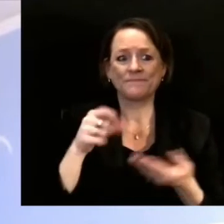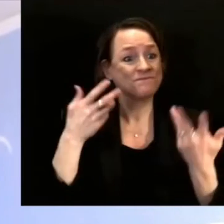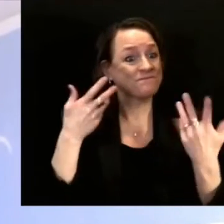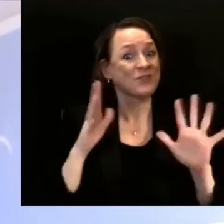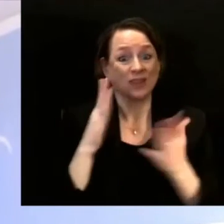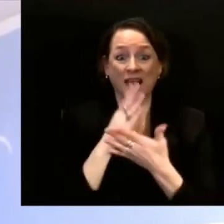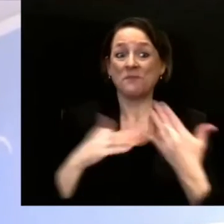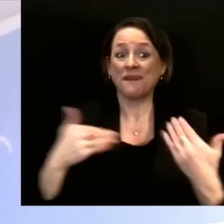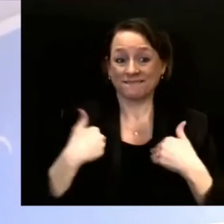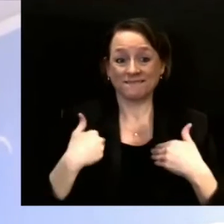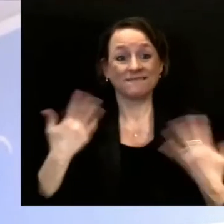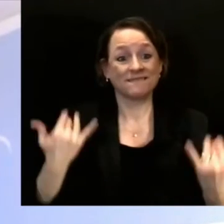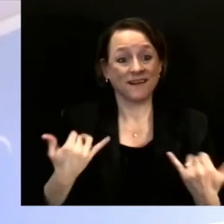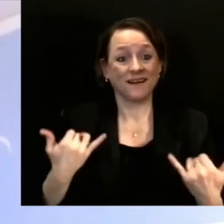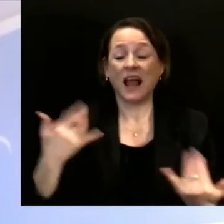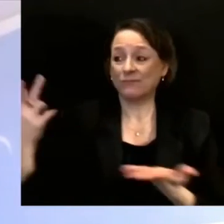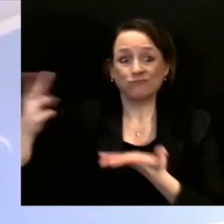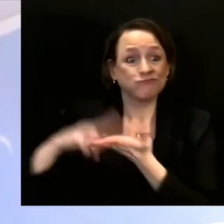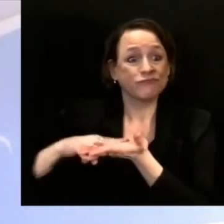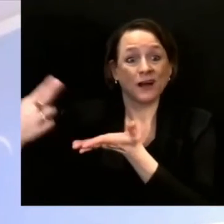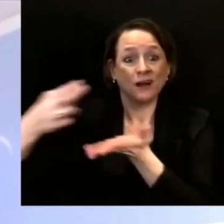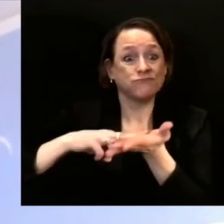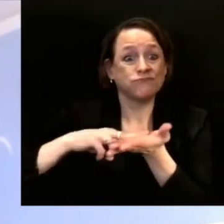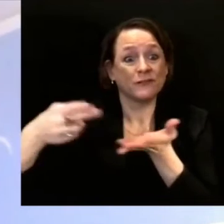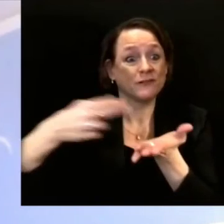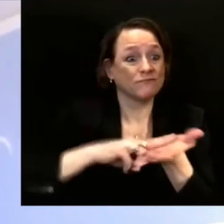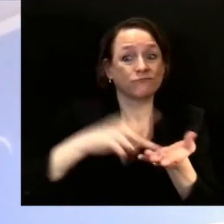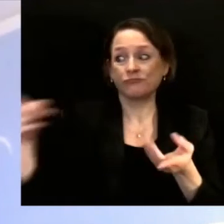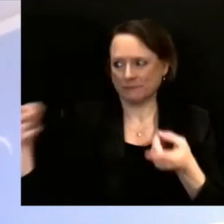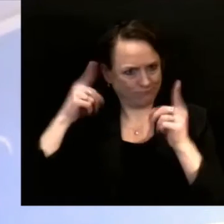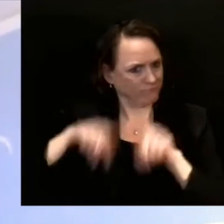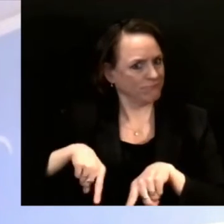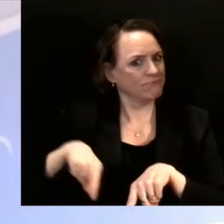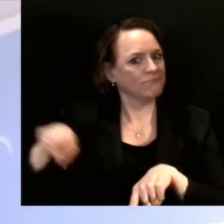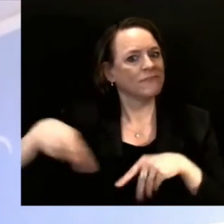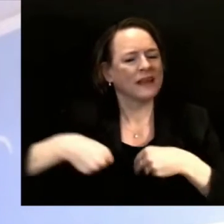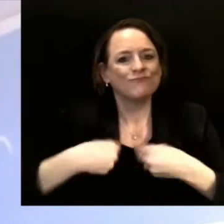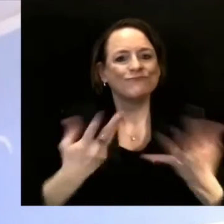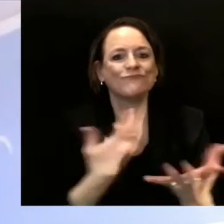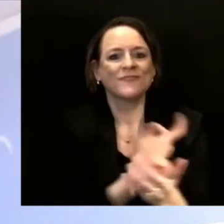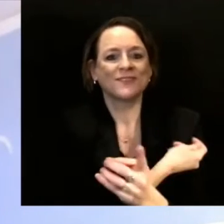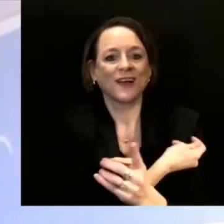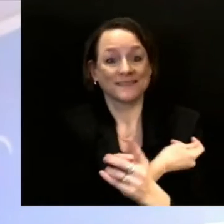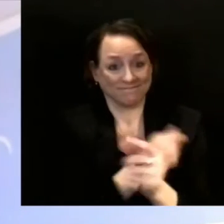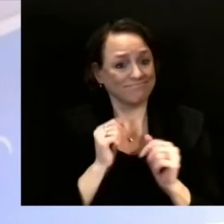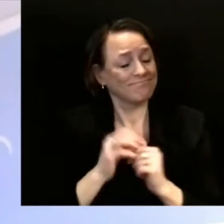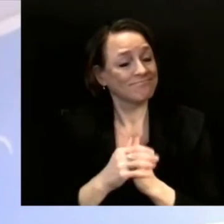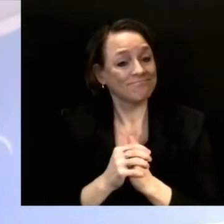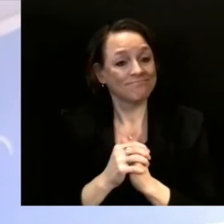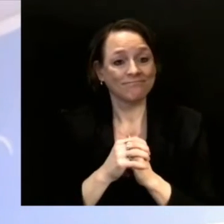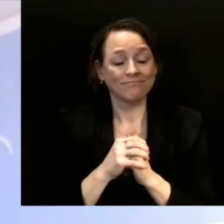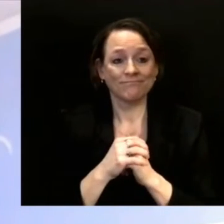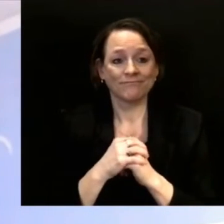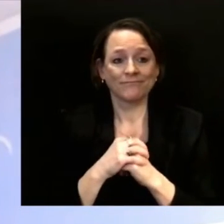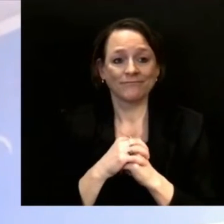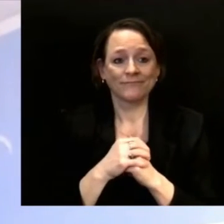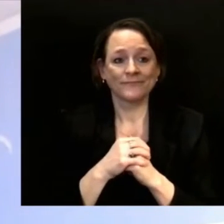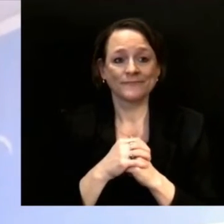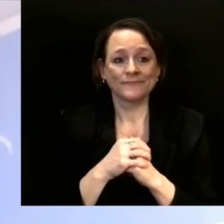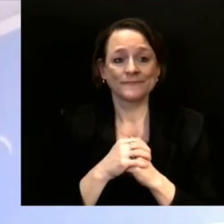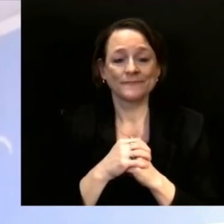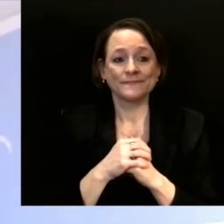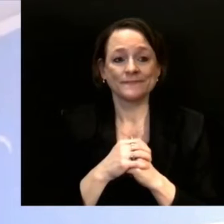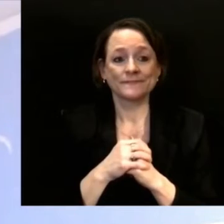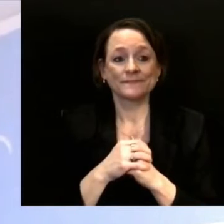starting to provide vaccine to the eligible groups. In particular, we've done some surveys of them regarding their readiness and willingness